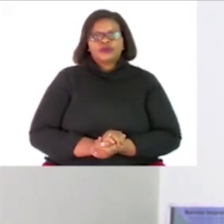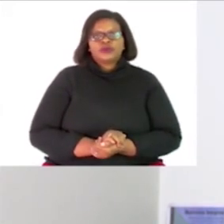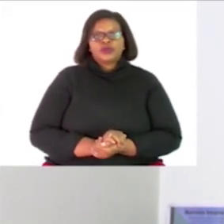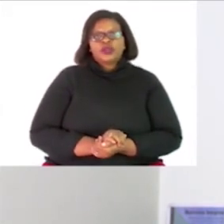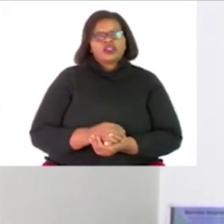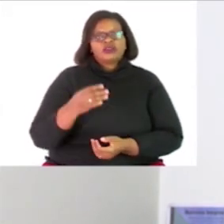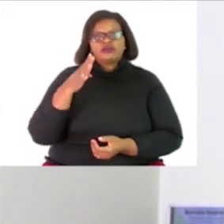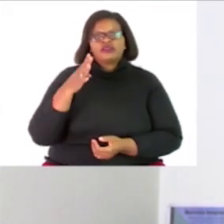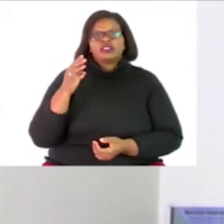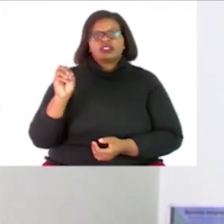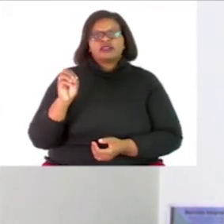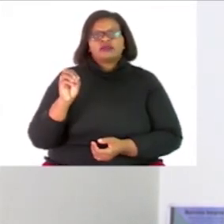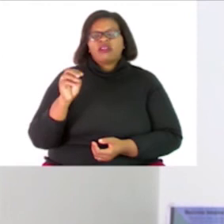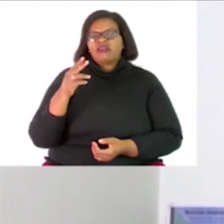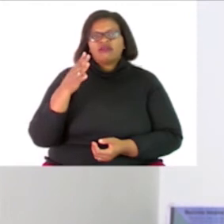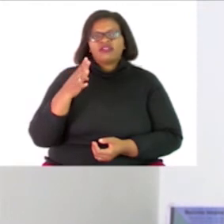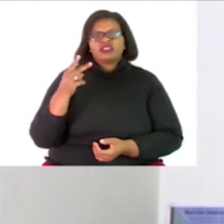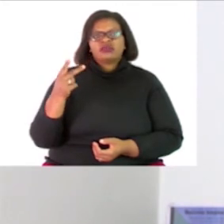we add another one